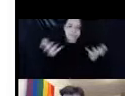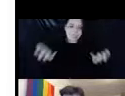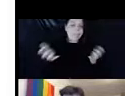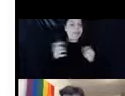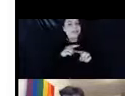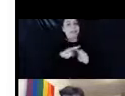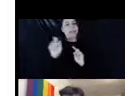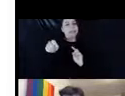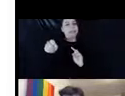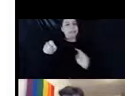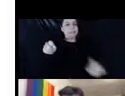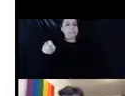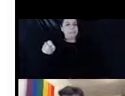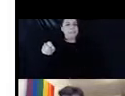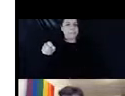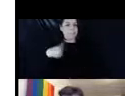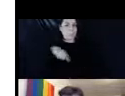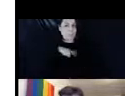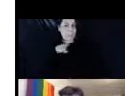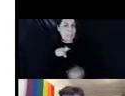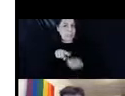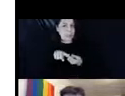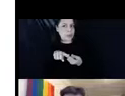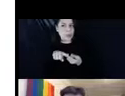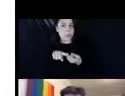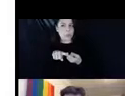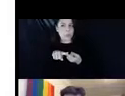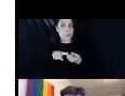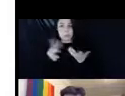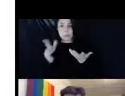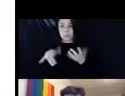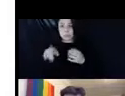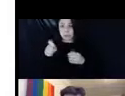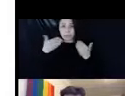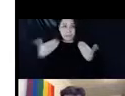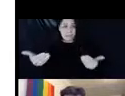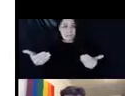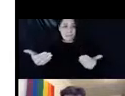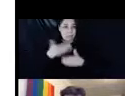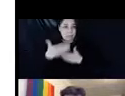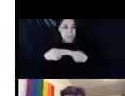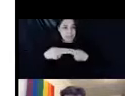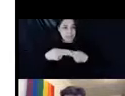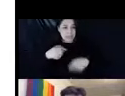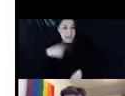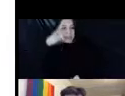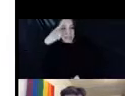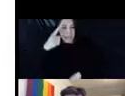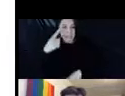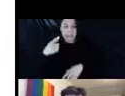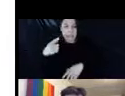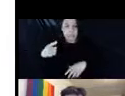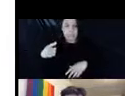yeah. Um, do we need to, um, all right, should we move on to the next slide? I believe, I think. Yes.